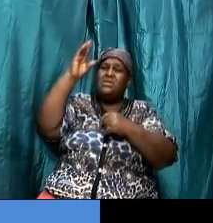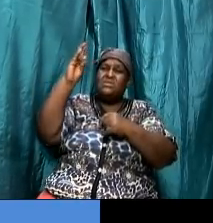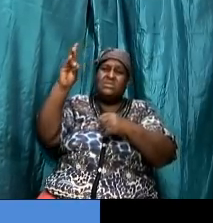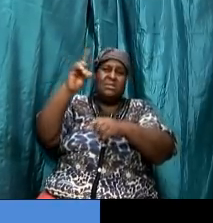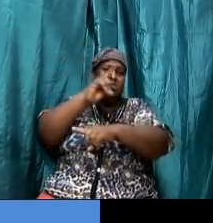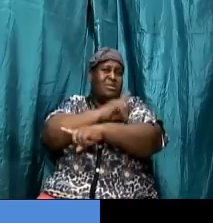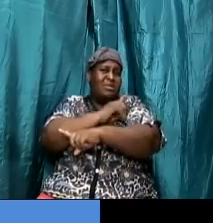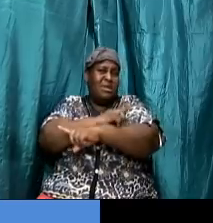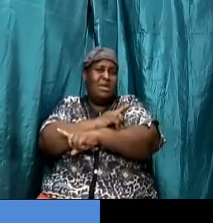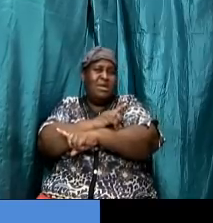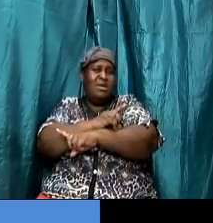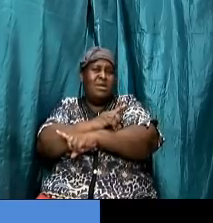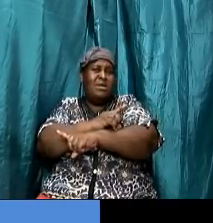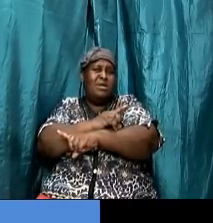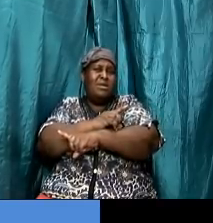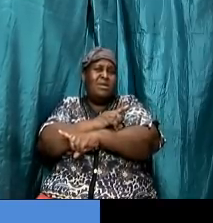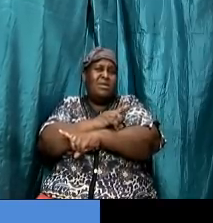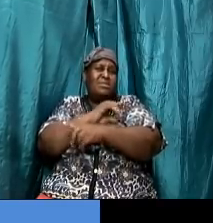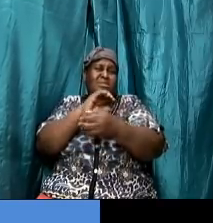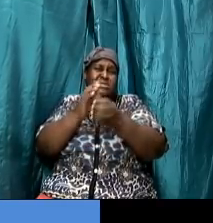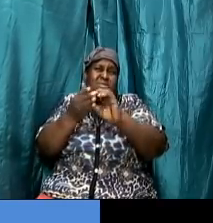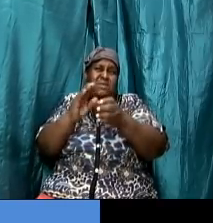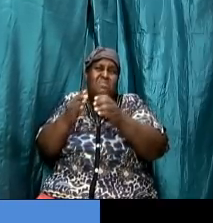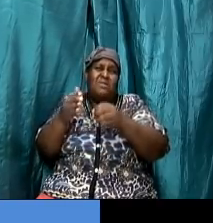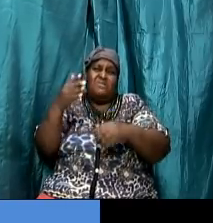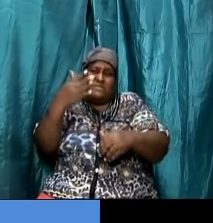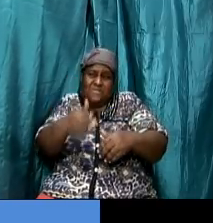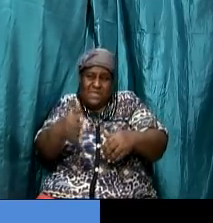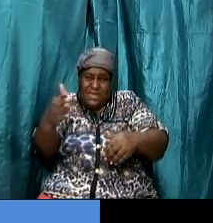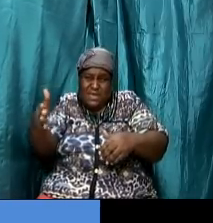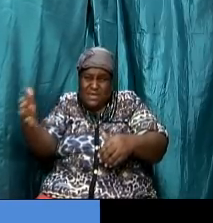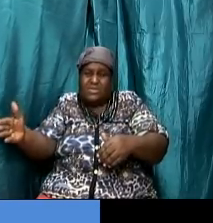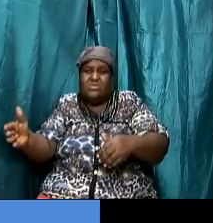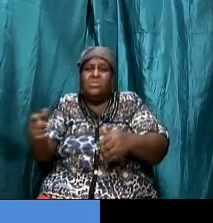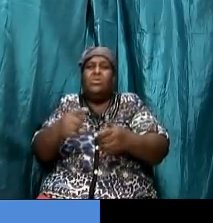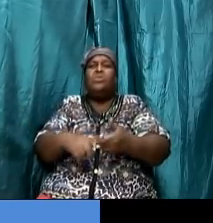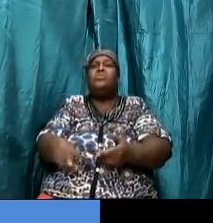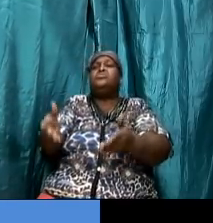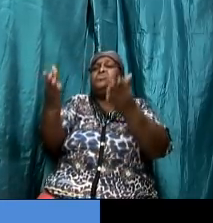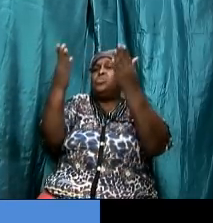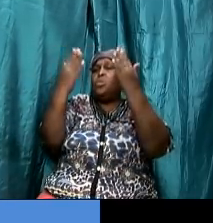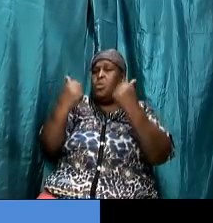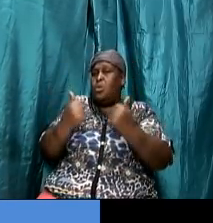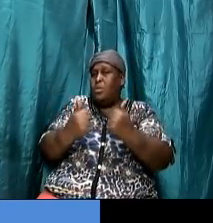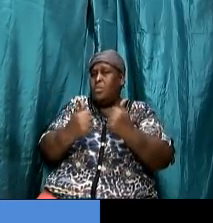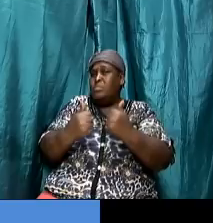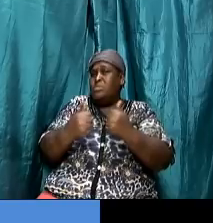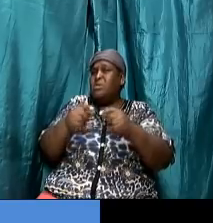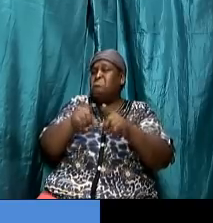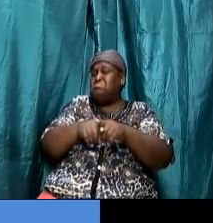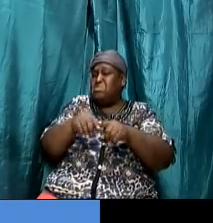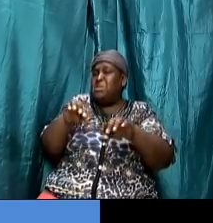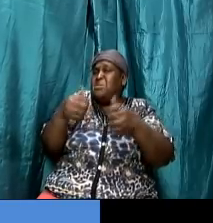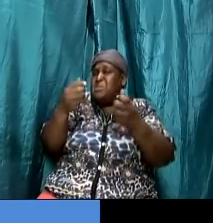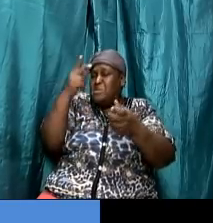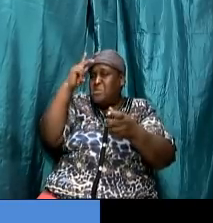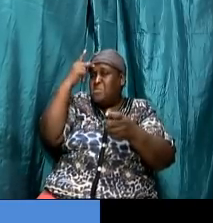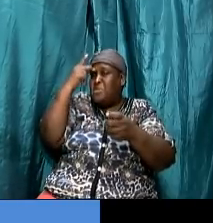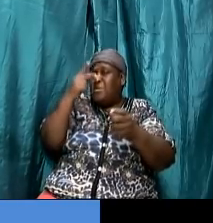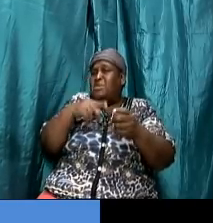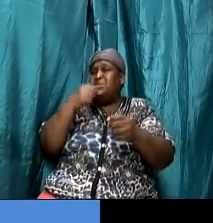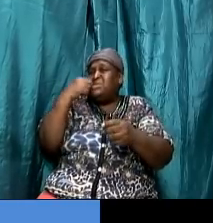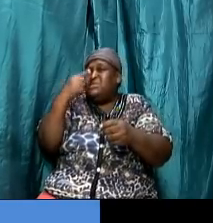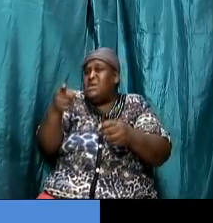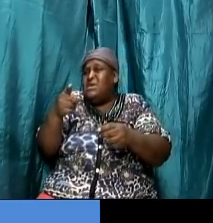they were simply an outline they were simply just a shade but i like how paul put it him say